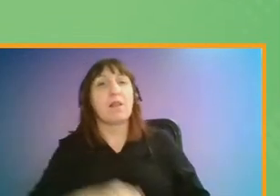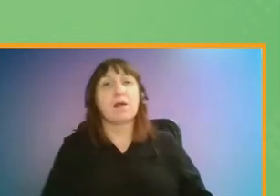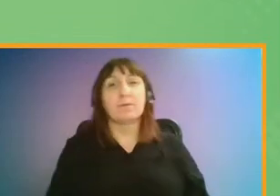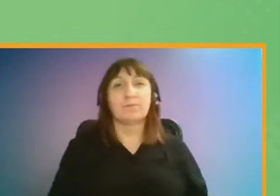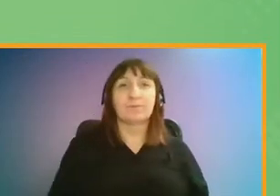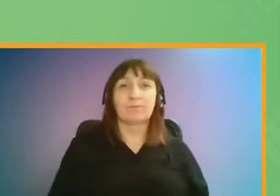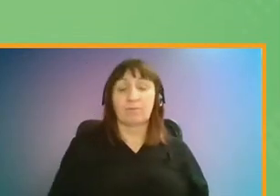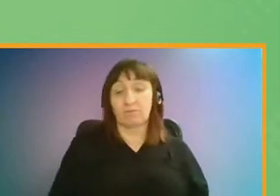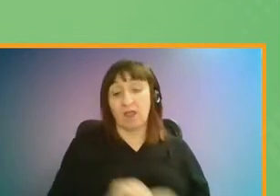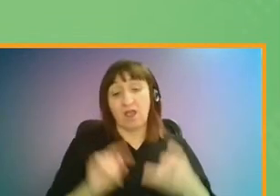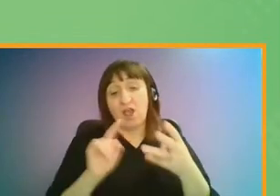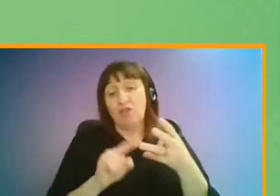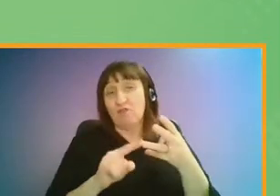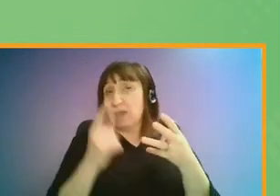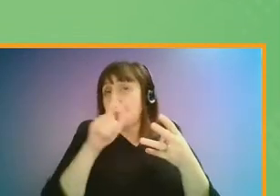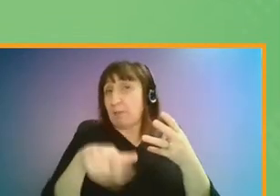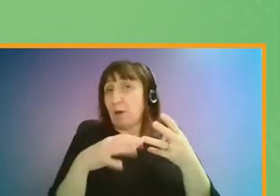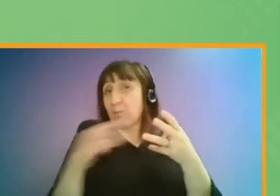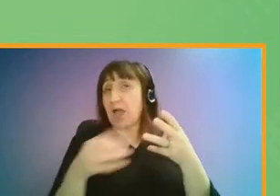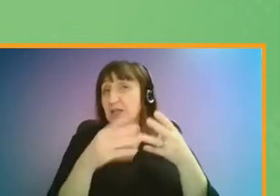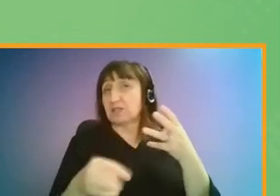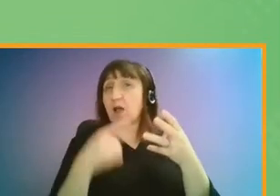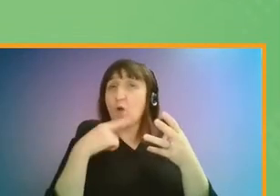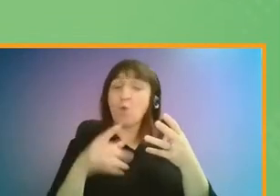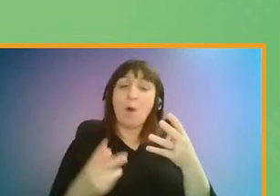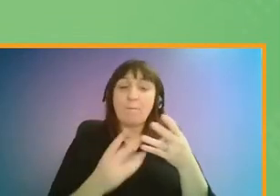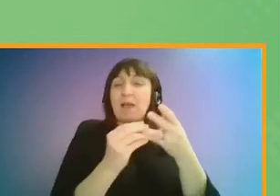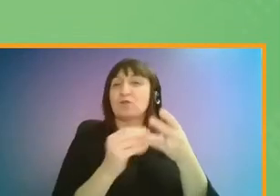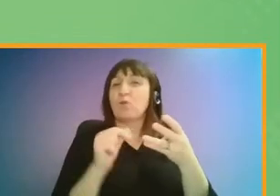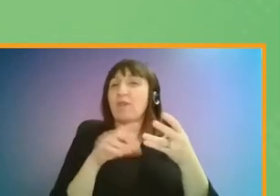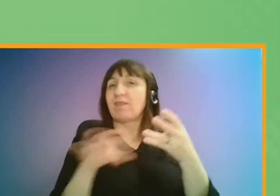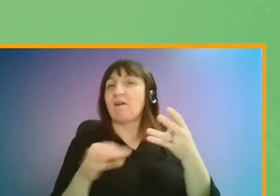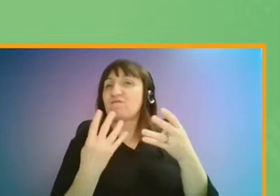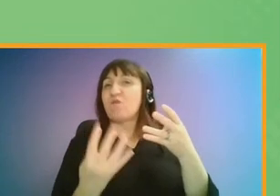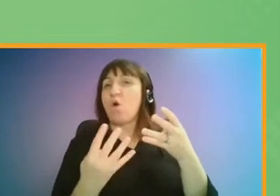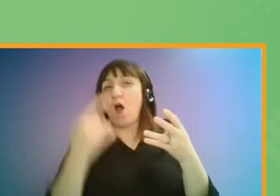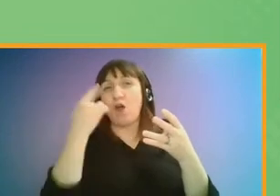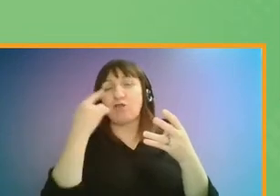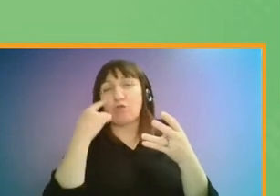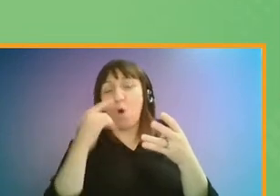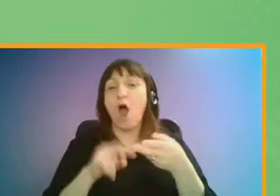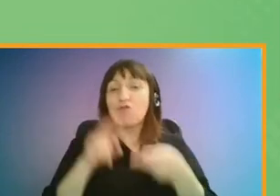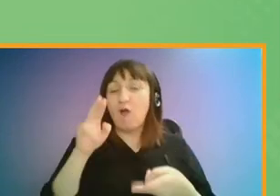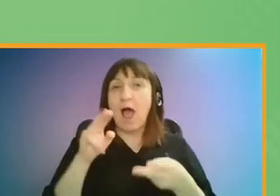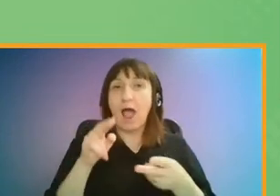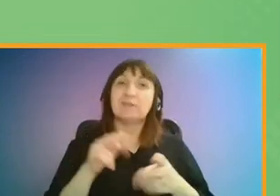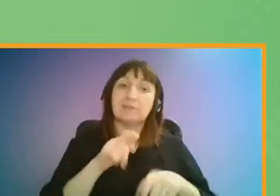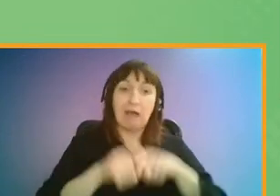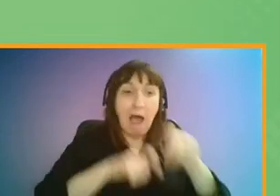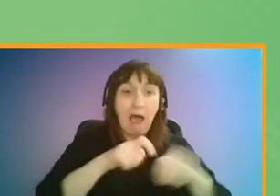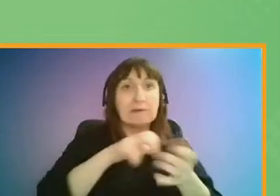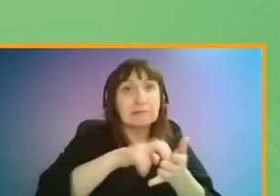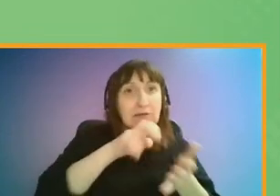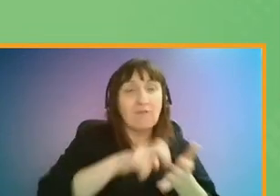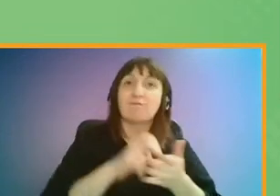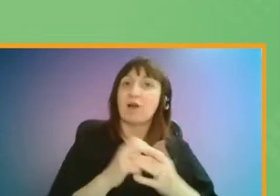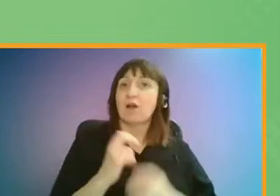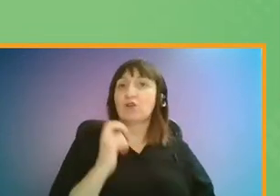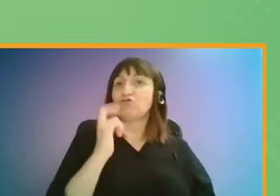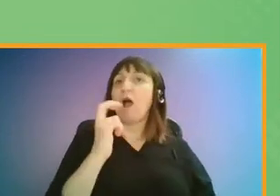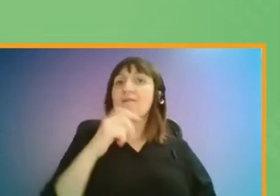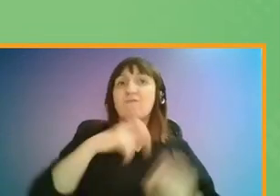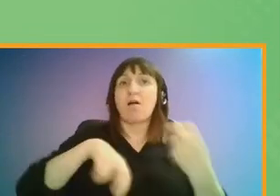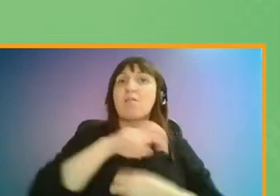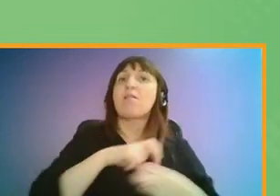When scenario three was chosen, it was often paired with scenario four, because people thought that a rise in active travel would happen in local areas, and outer